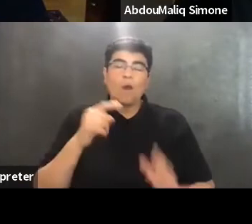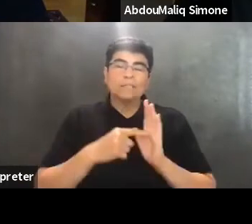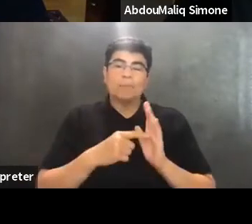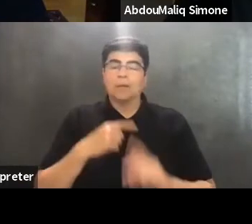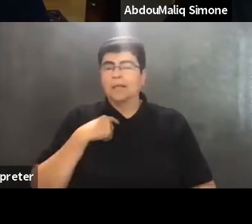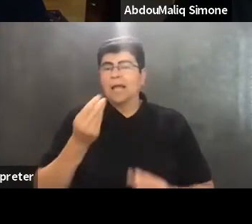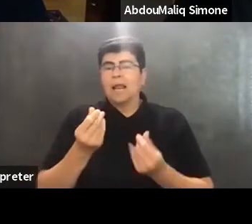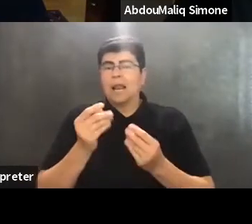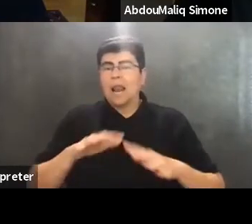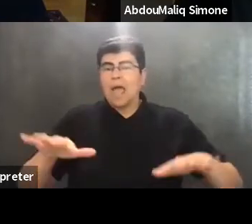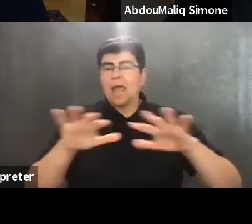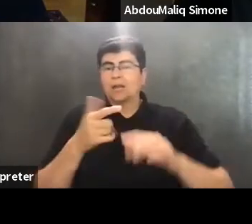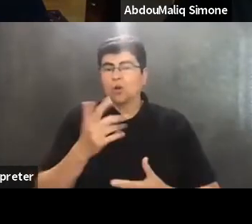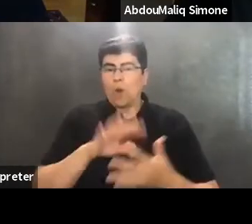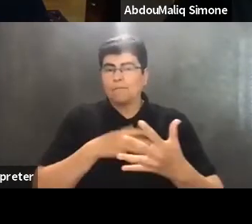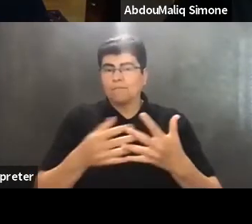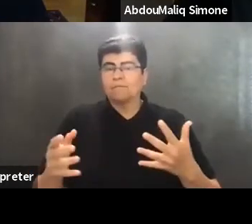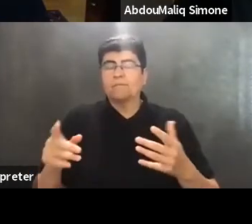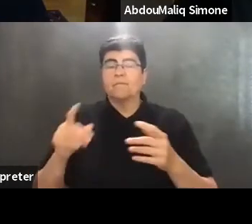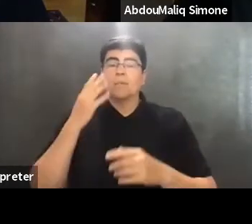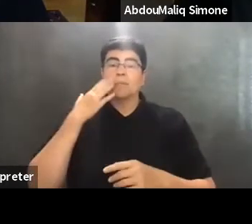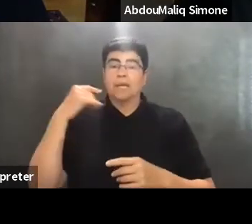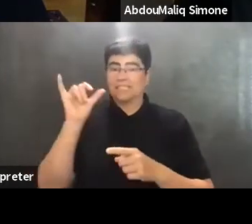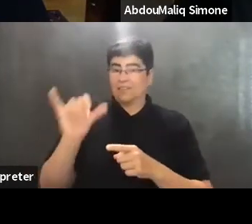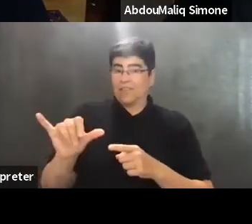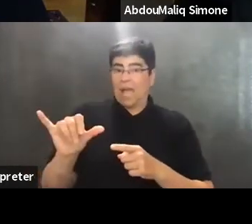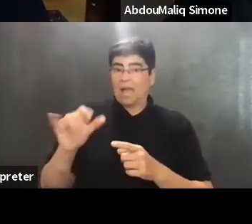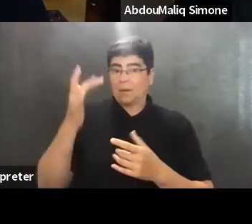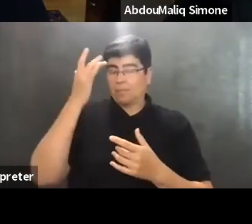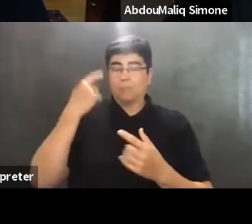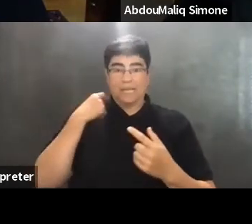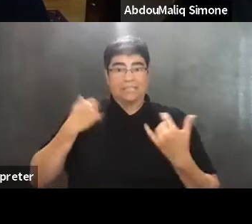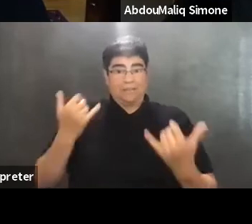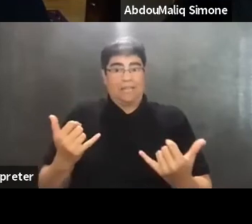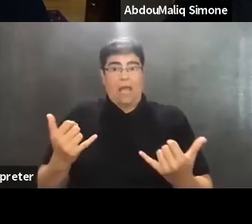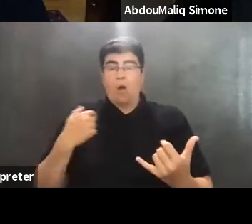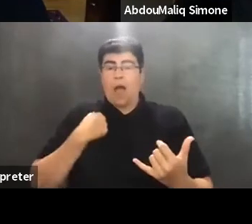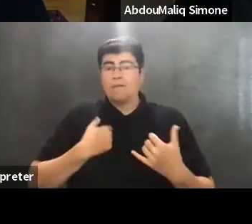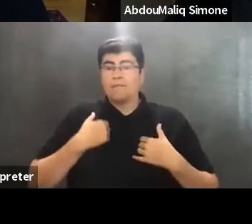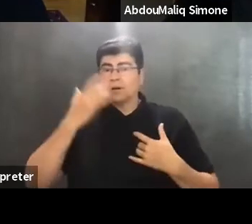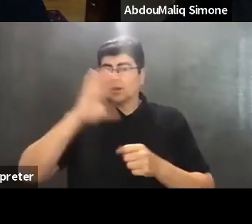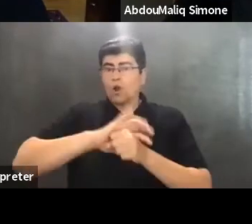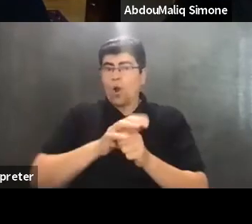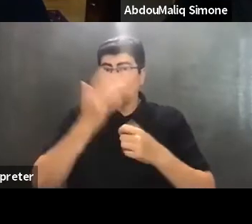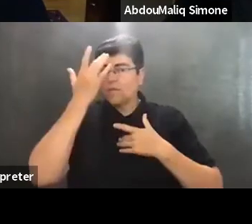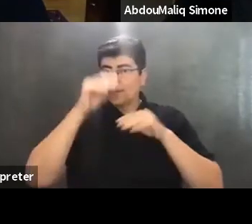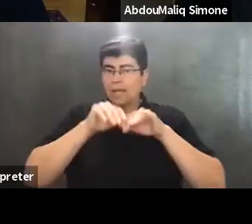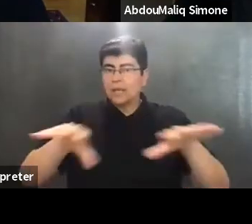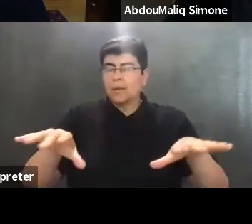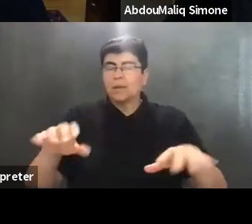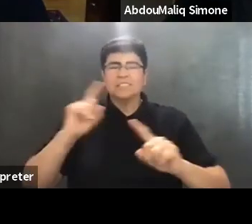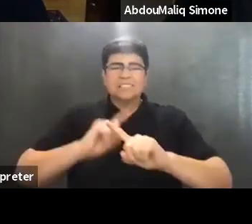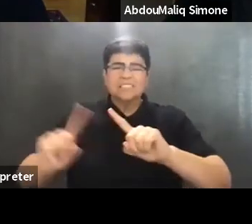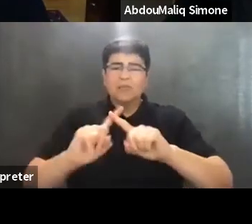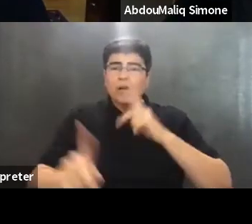And given that as a result of this pandemic. All kinds of people in